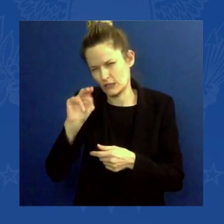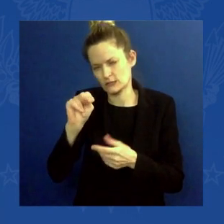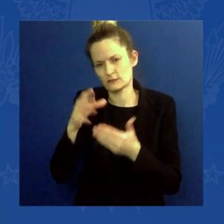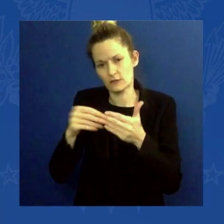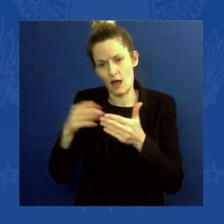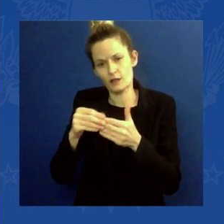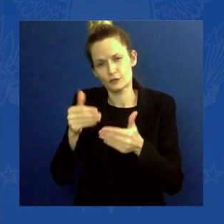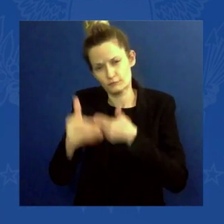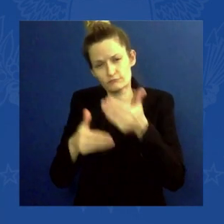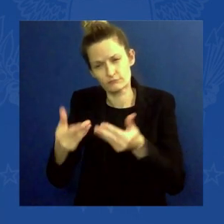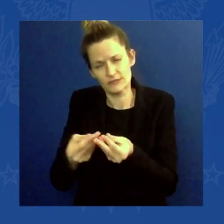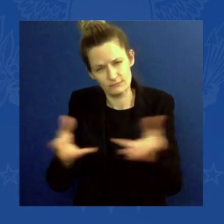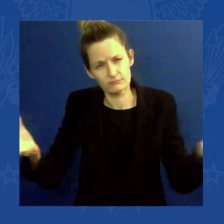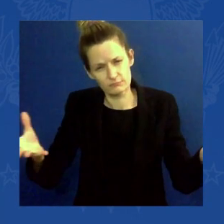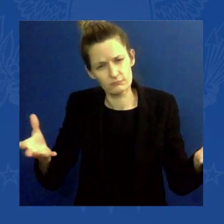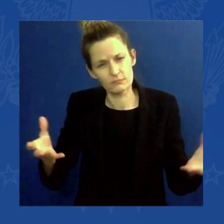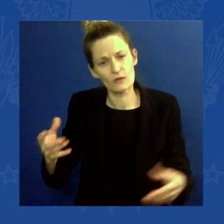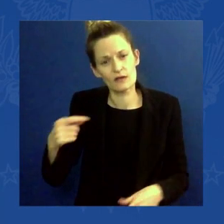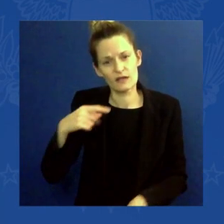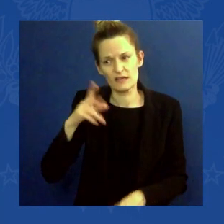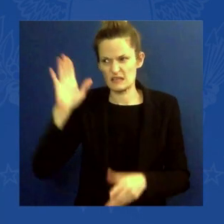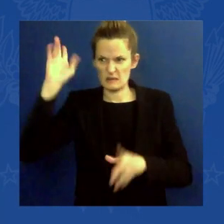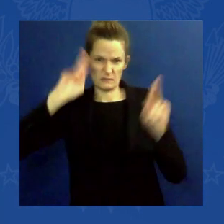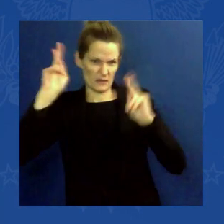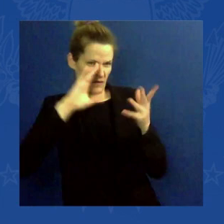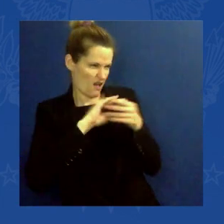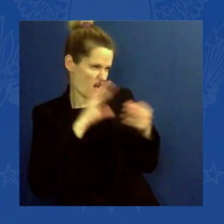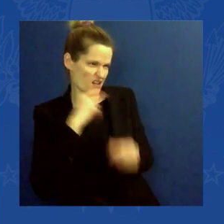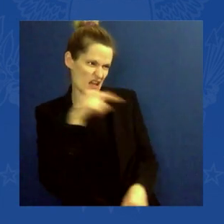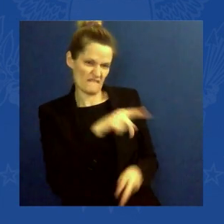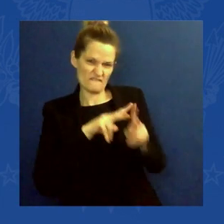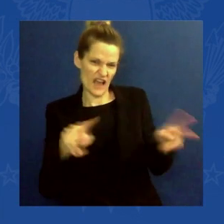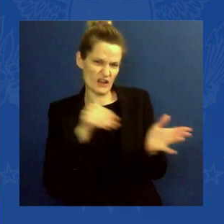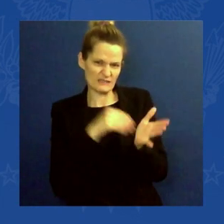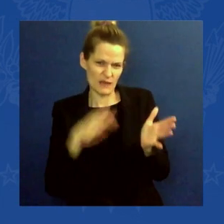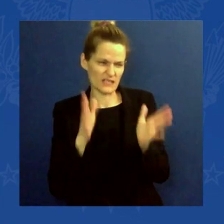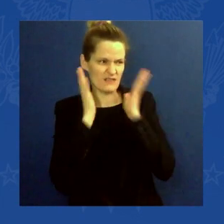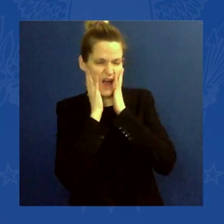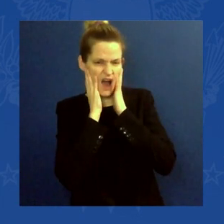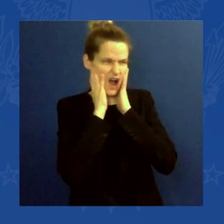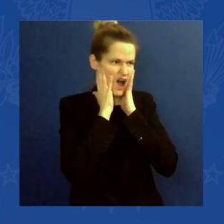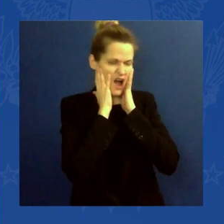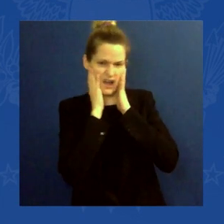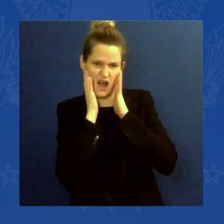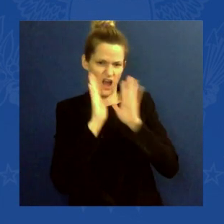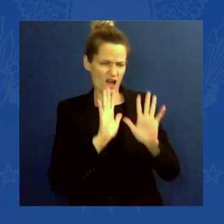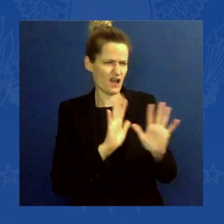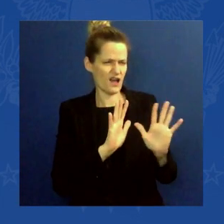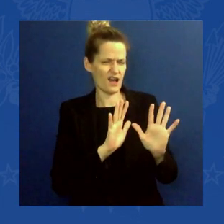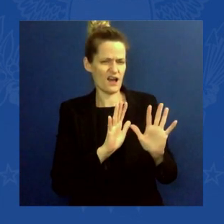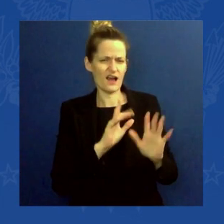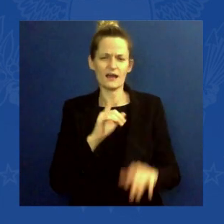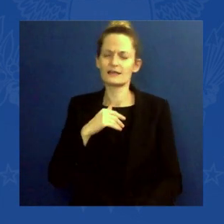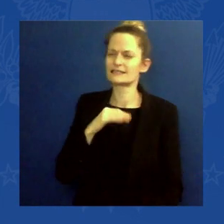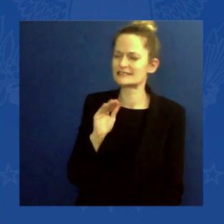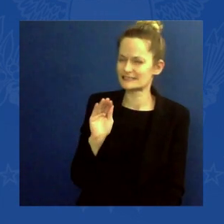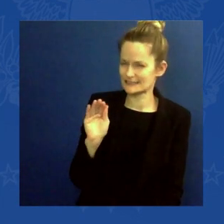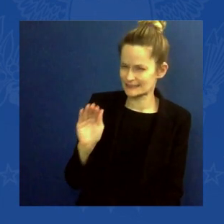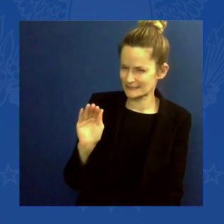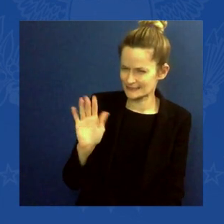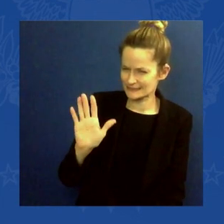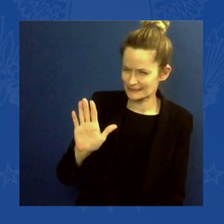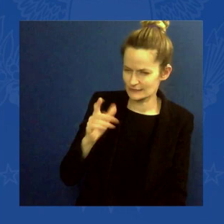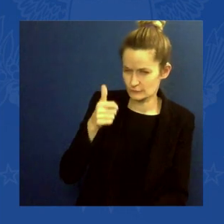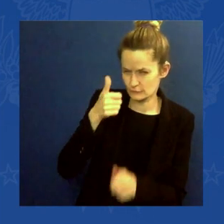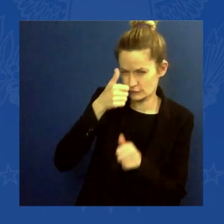proposal beyond the infrastructure, let me remind you, the cost may be as much as $3